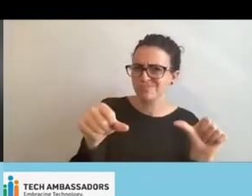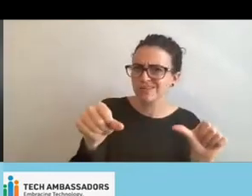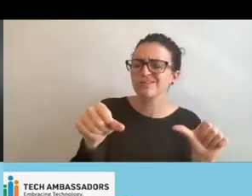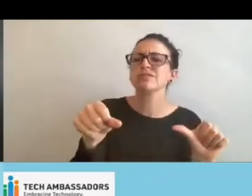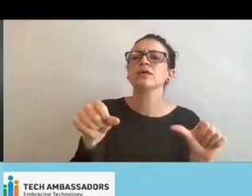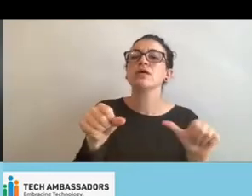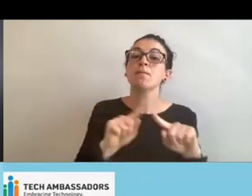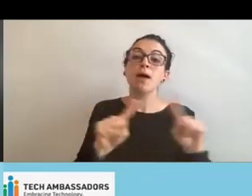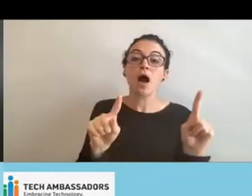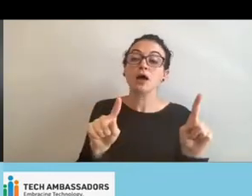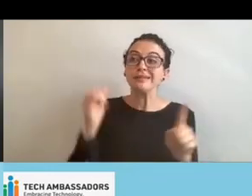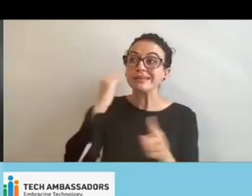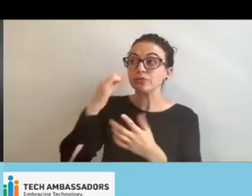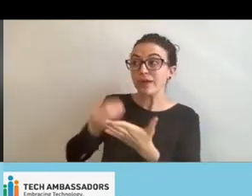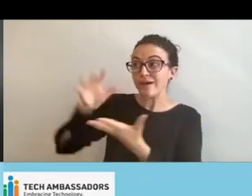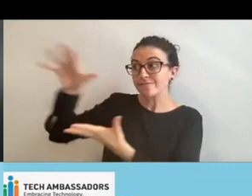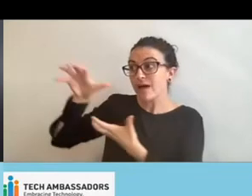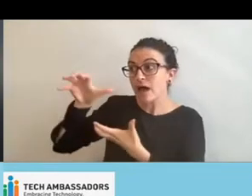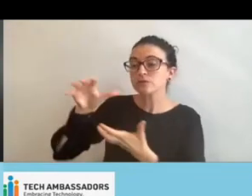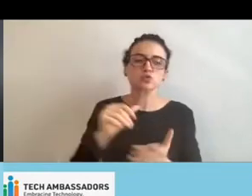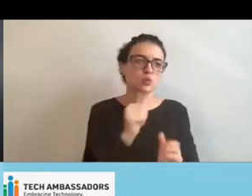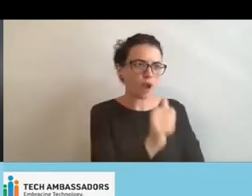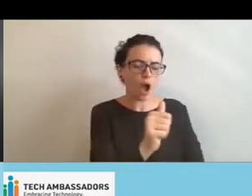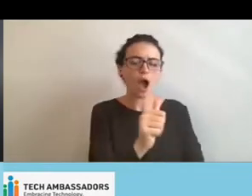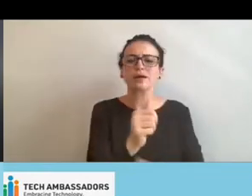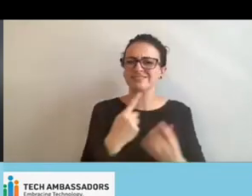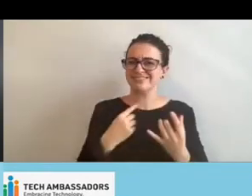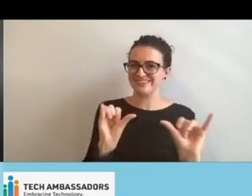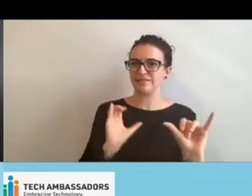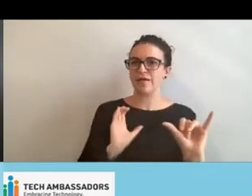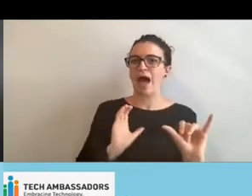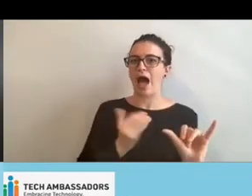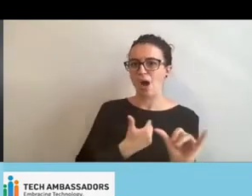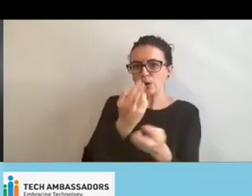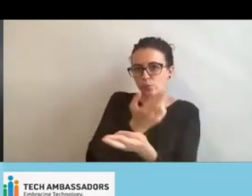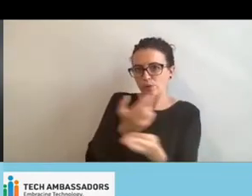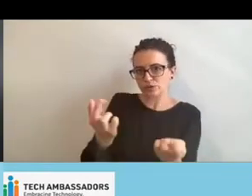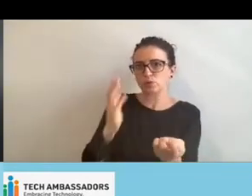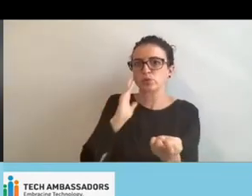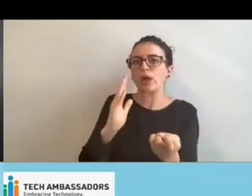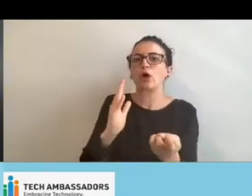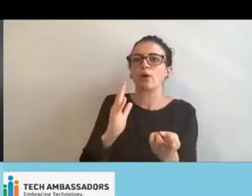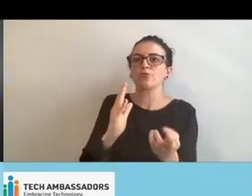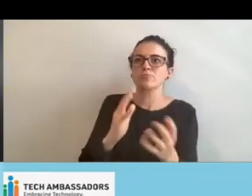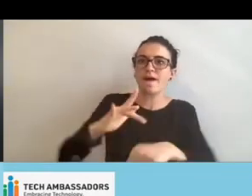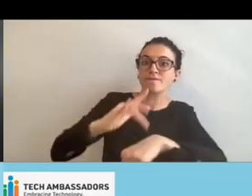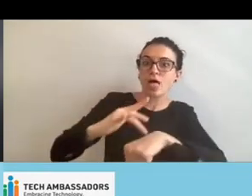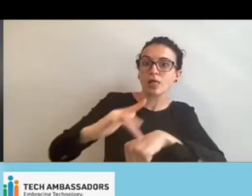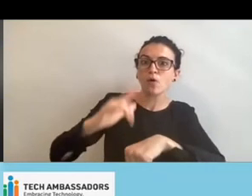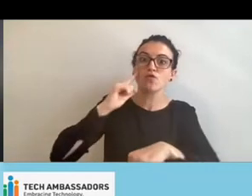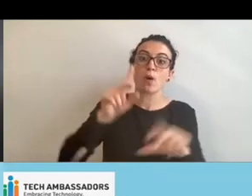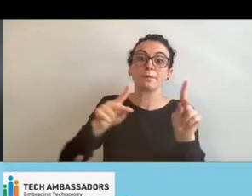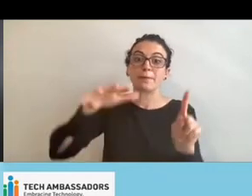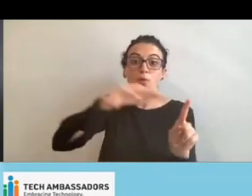a resource for the community. And we're still going to, just in our individual lives, support people with disabilities